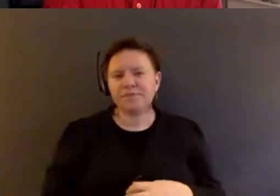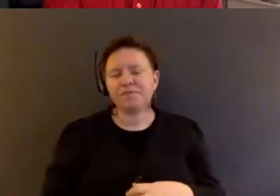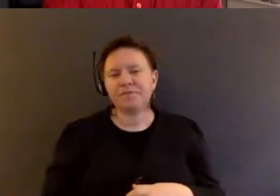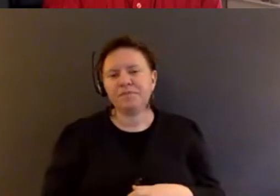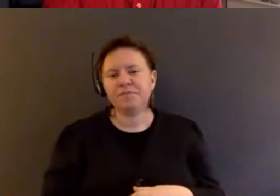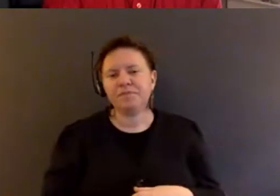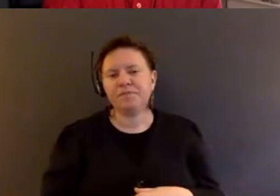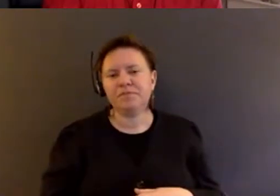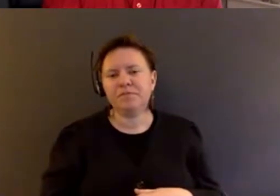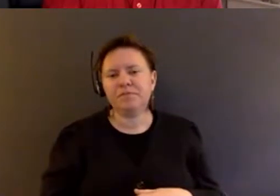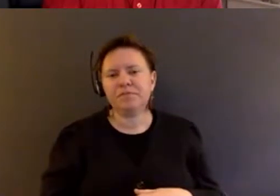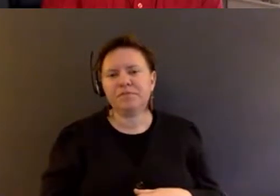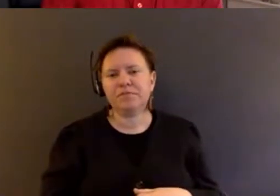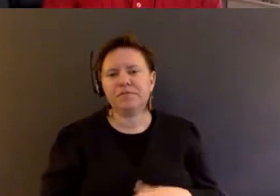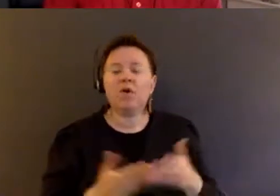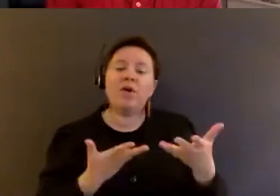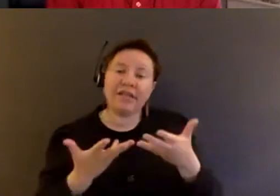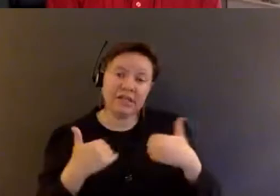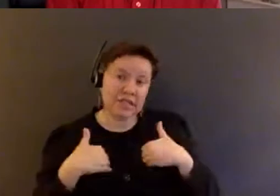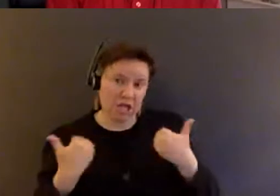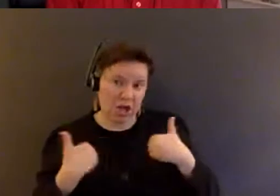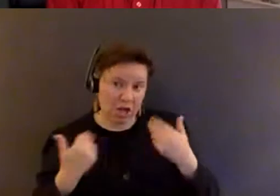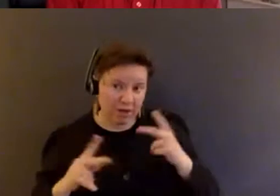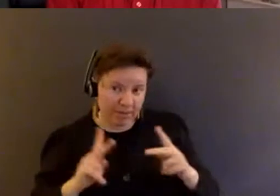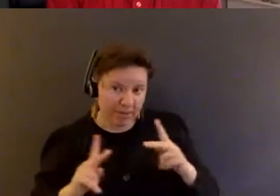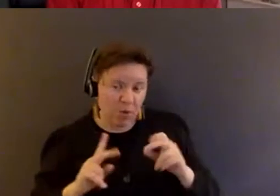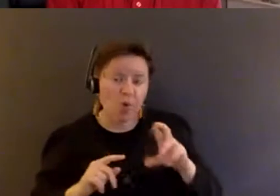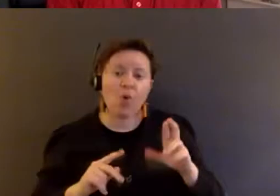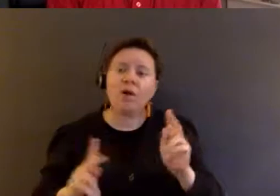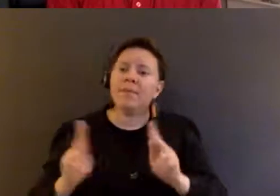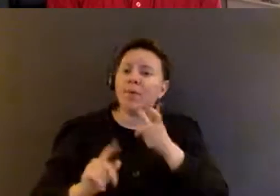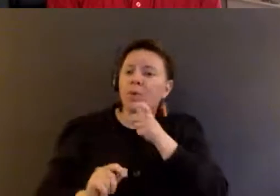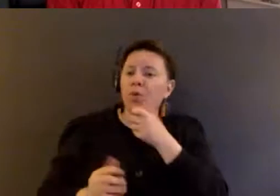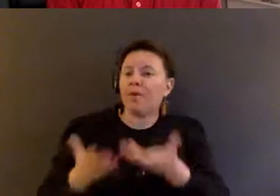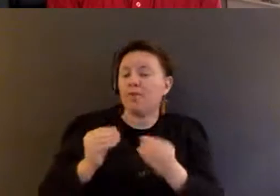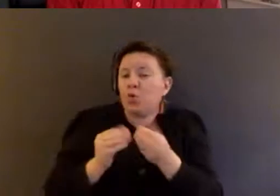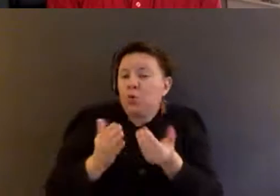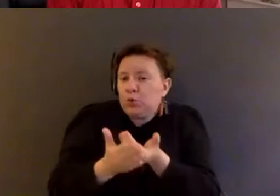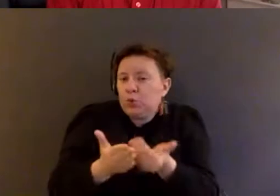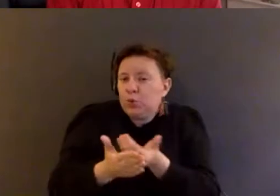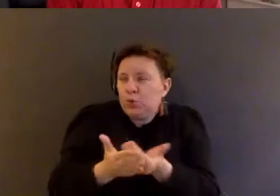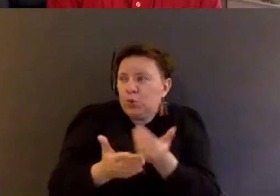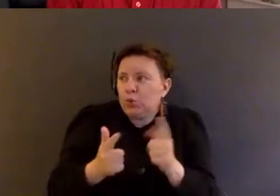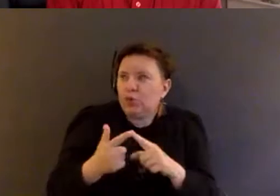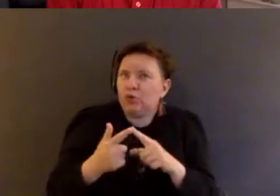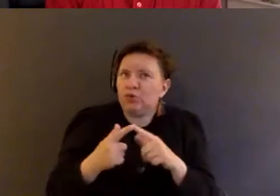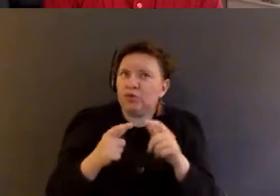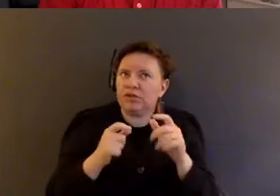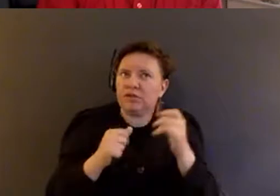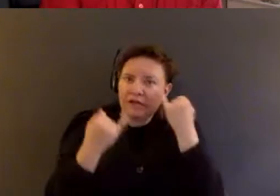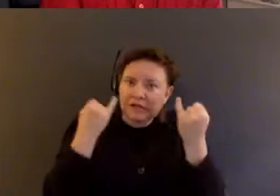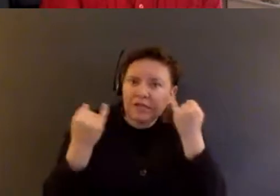But, engaging young people, um, or people who might be newer to some of these kind of frames and lenses.